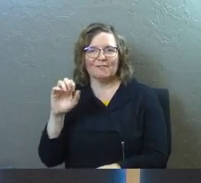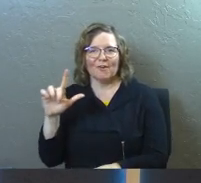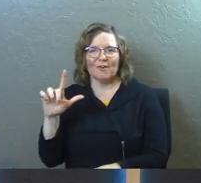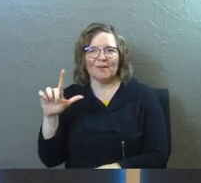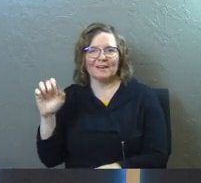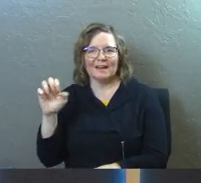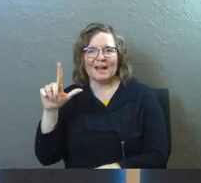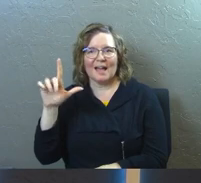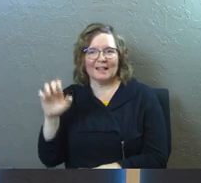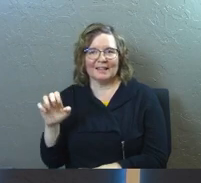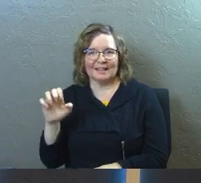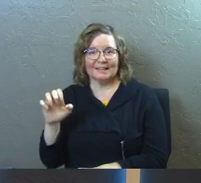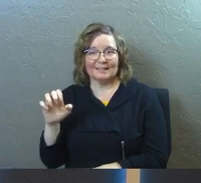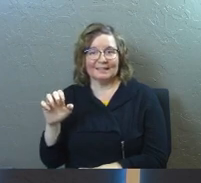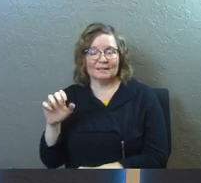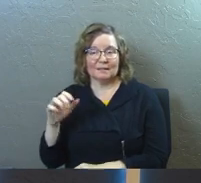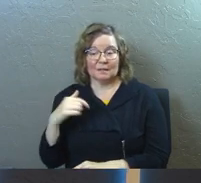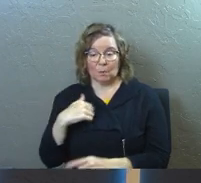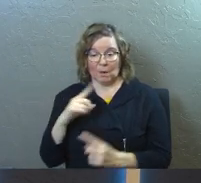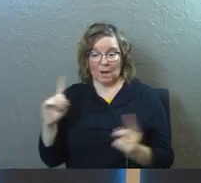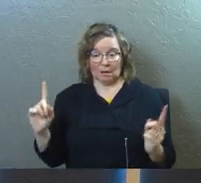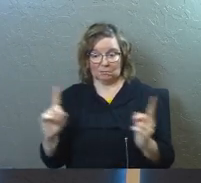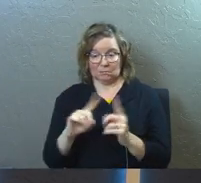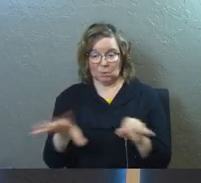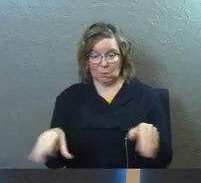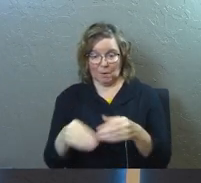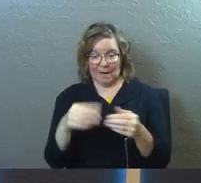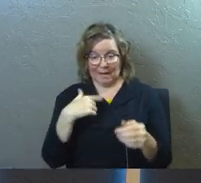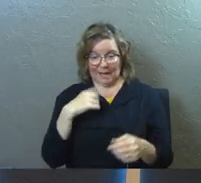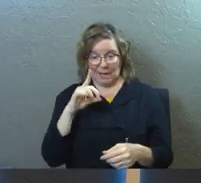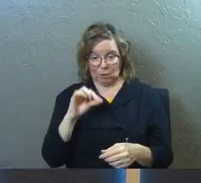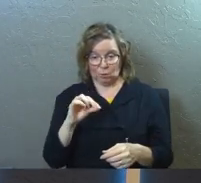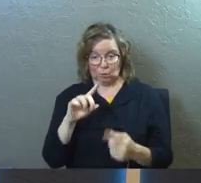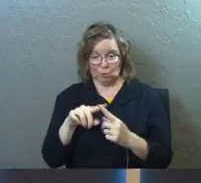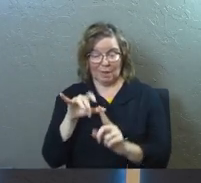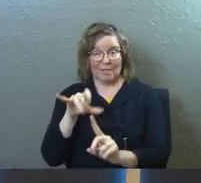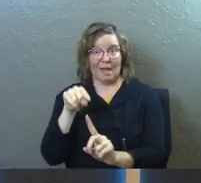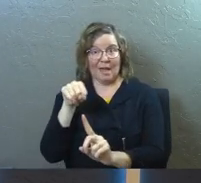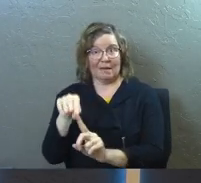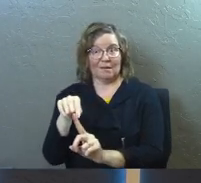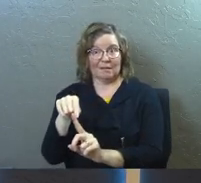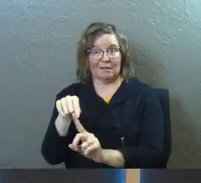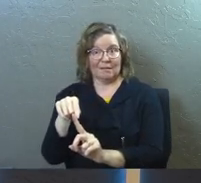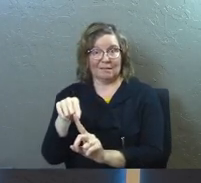Because when I went to the altar and said I do, I was saying I do to Carl and Ellie.